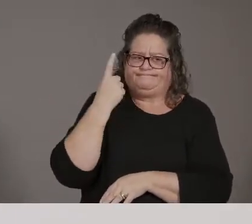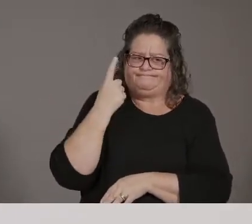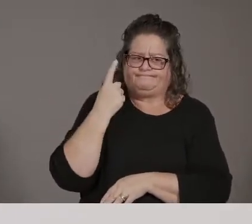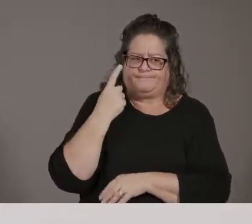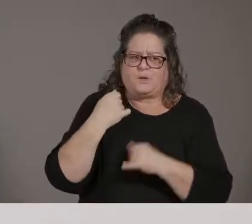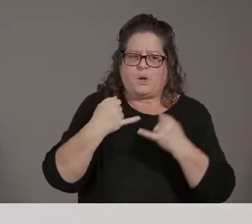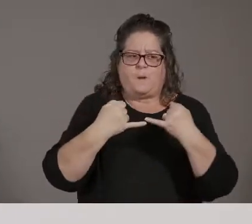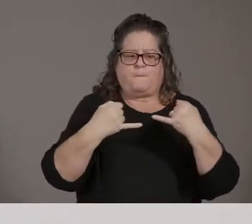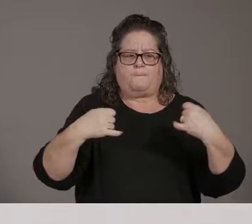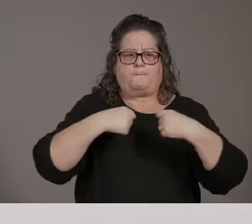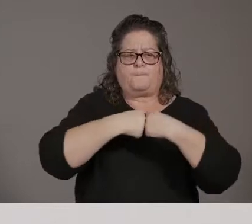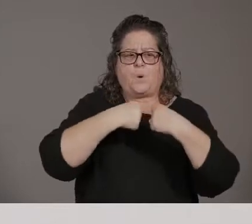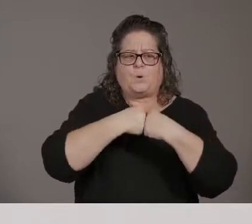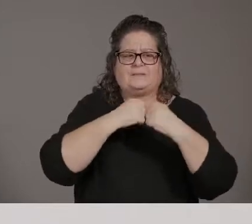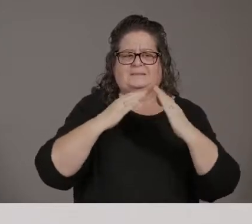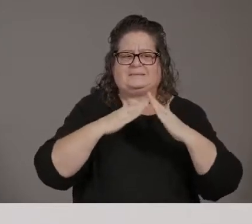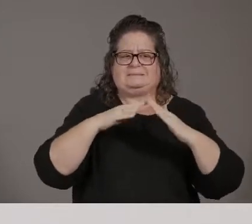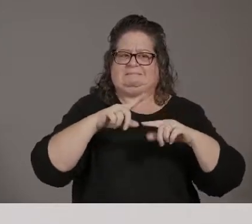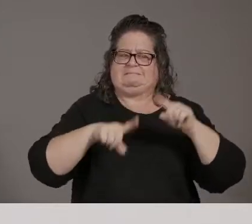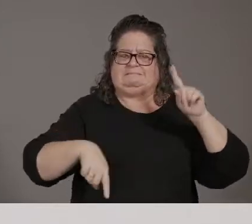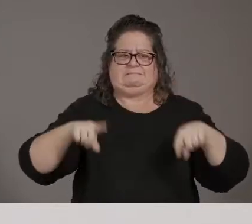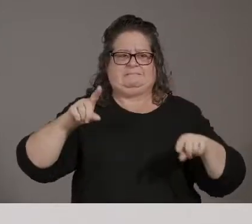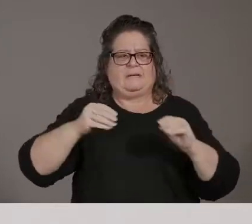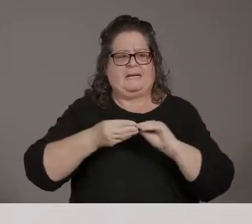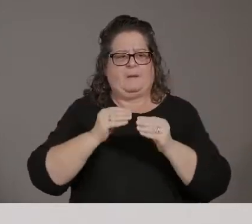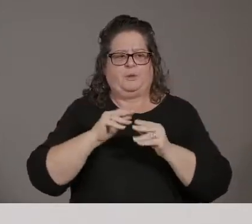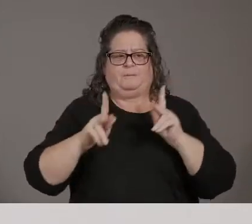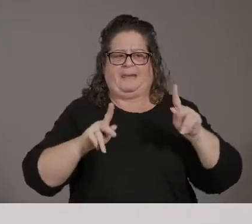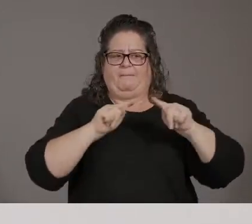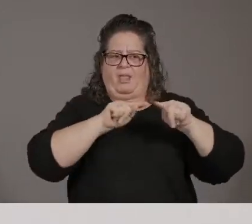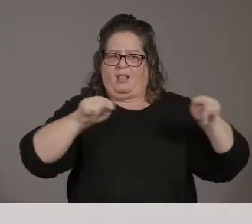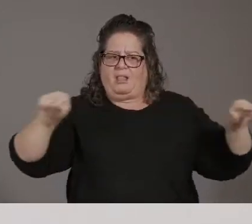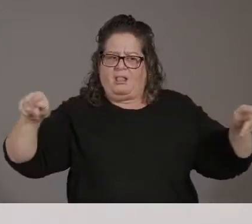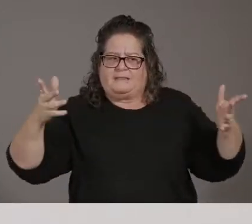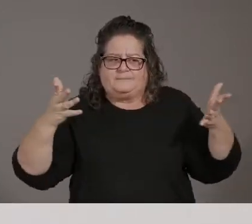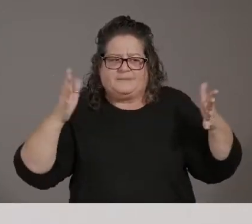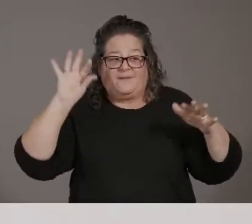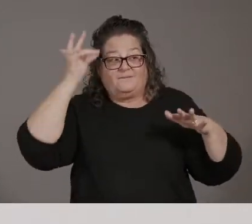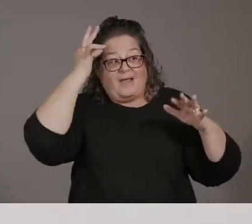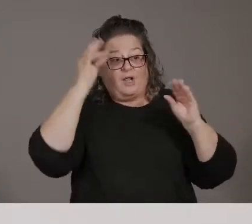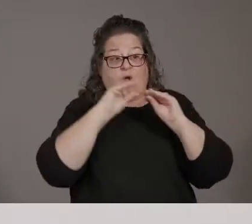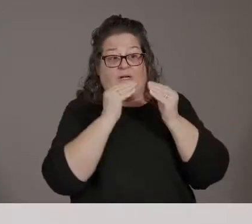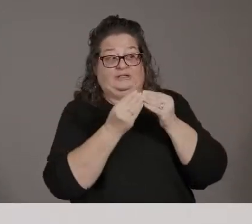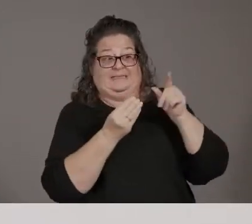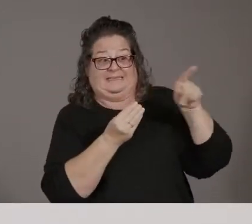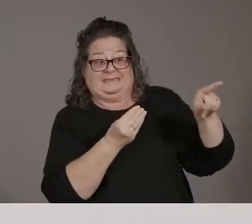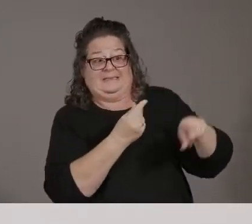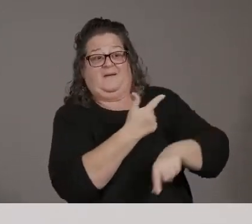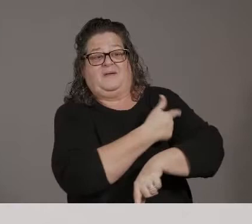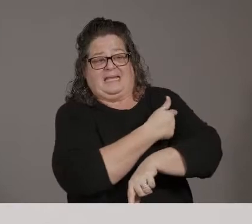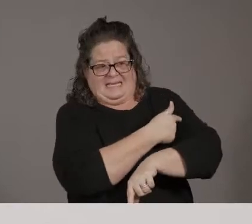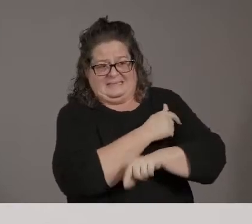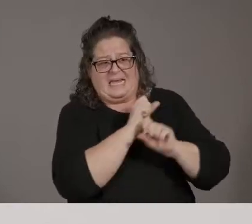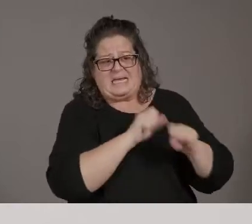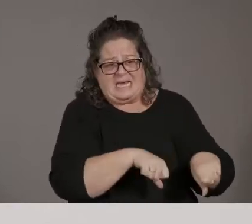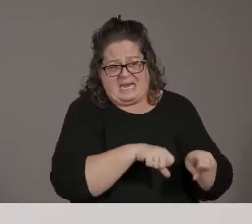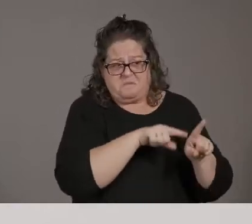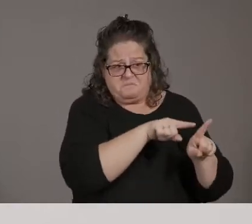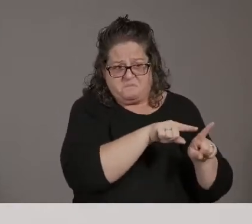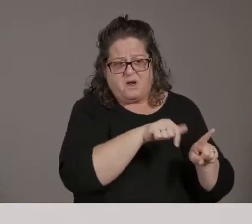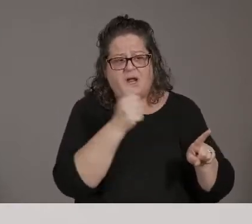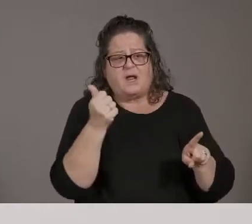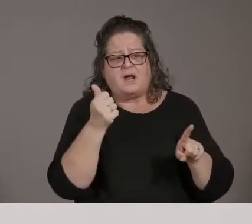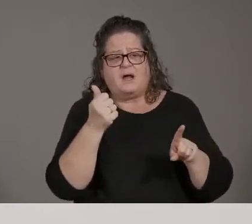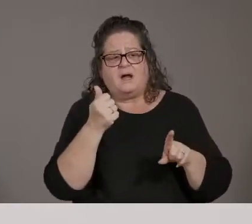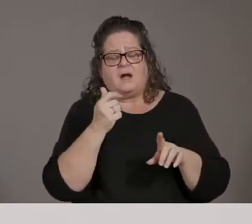populations. We know we've got federal partners that are down there. We know that we've got migrant farm workers as well as those that work,